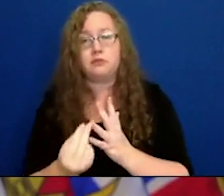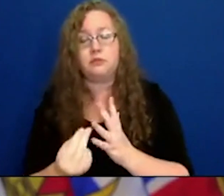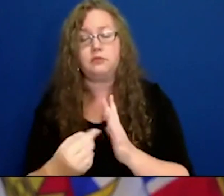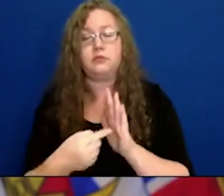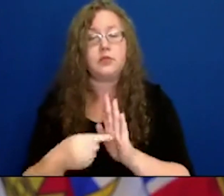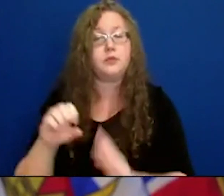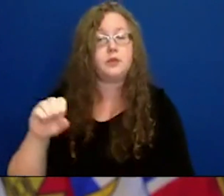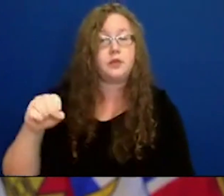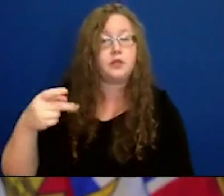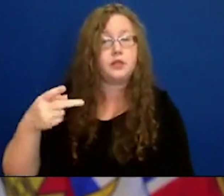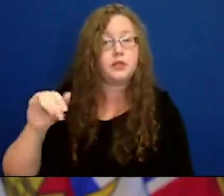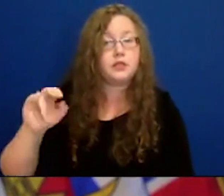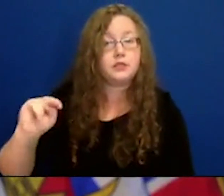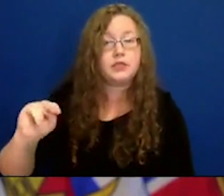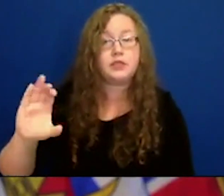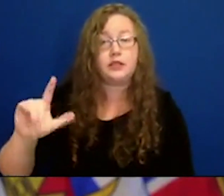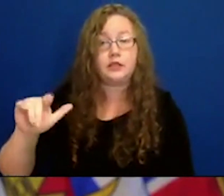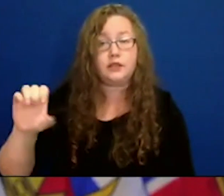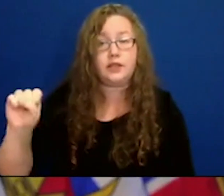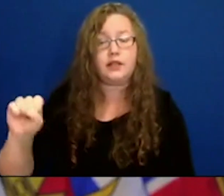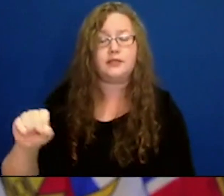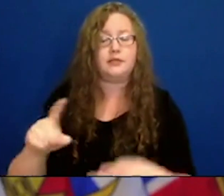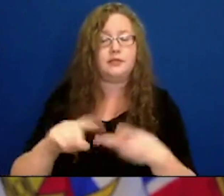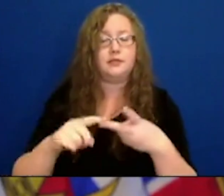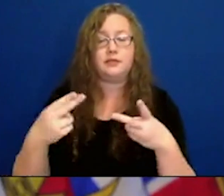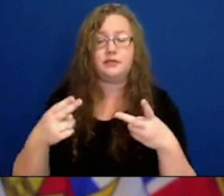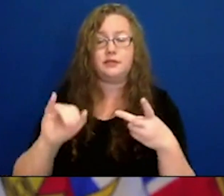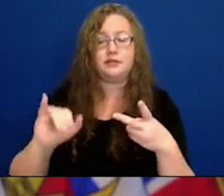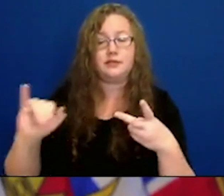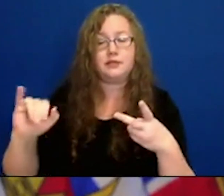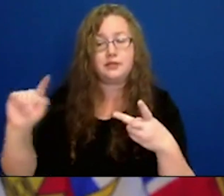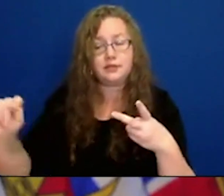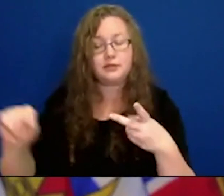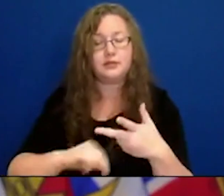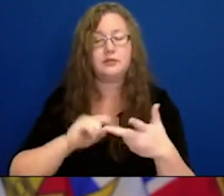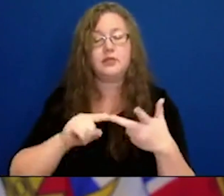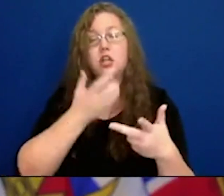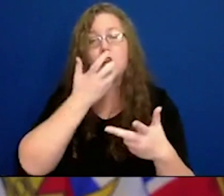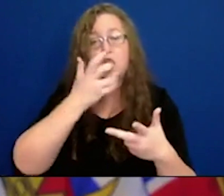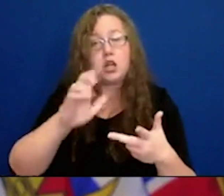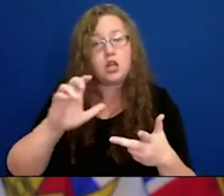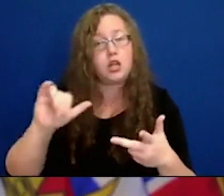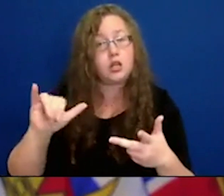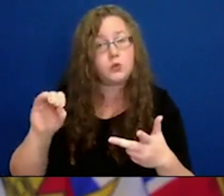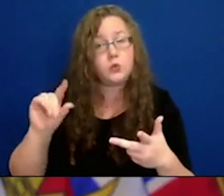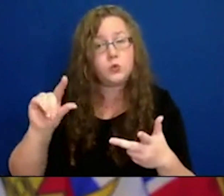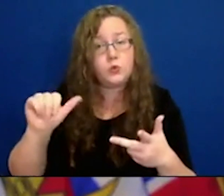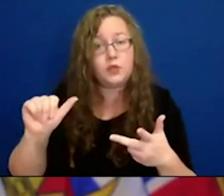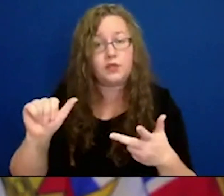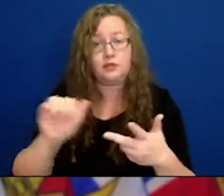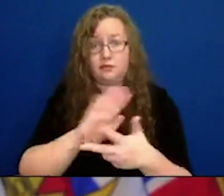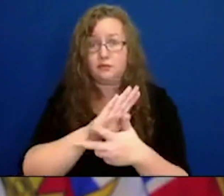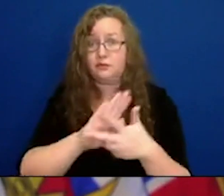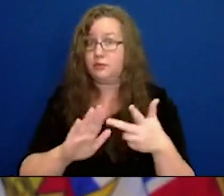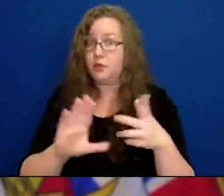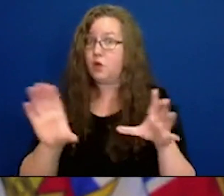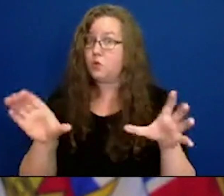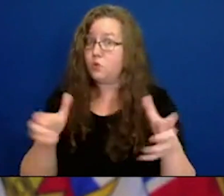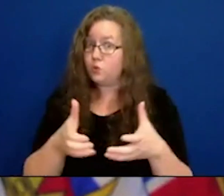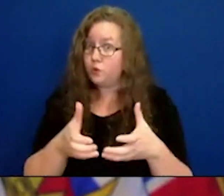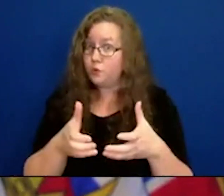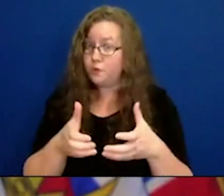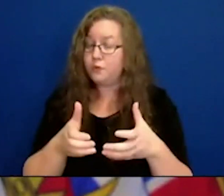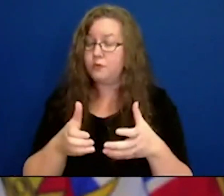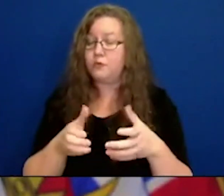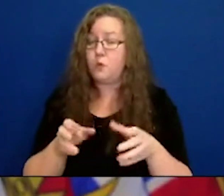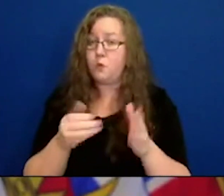classes, the high intensity interval training and hot yoga. And if you think about it, these are areas where you have groups of people that